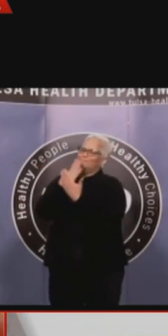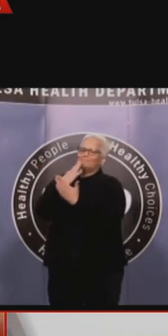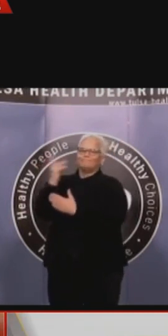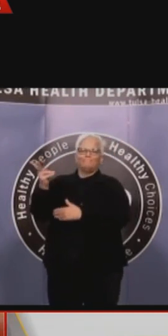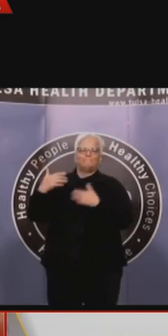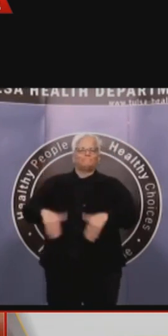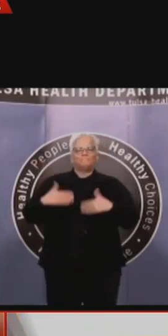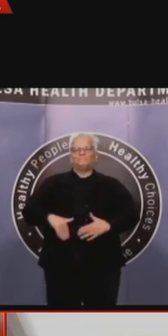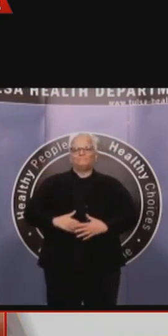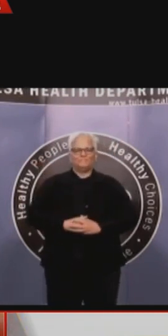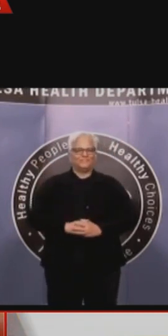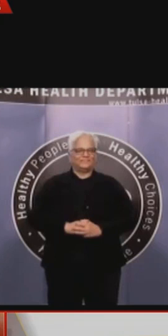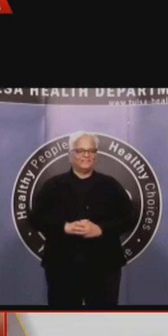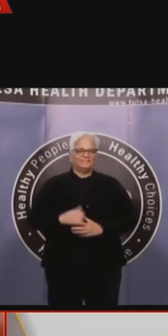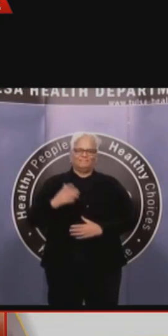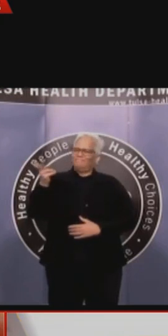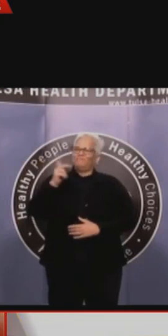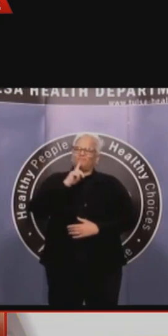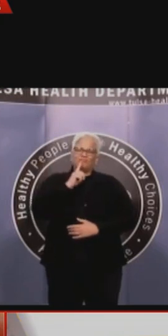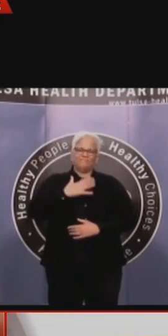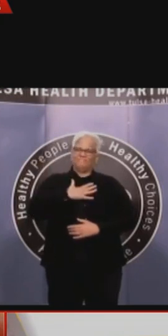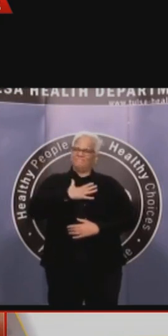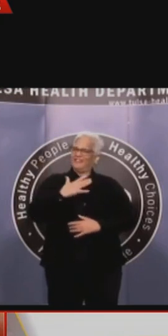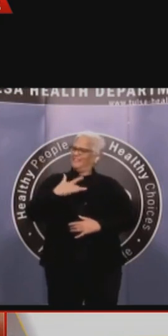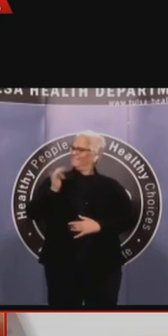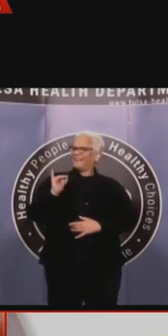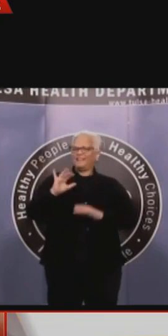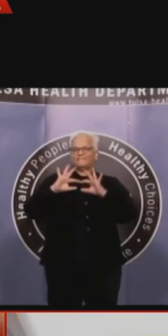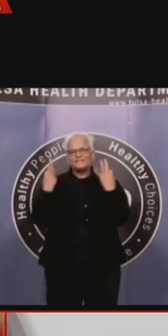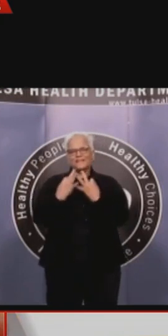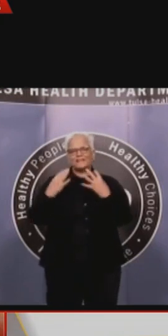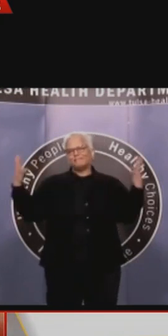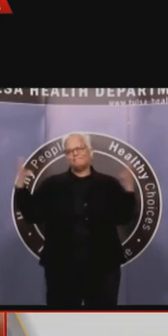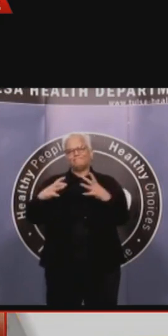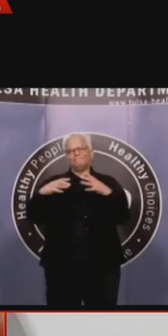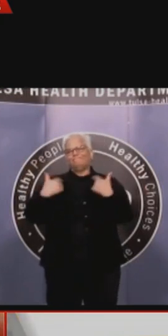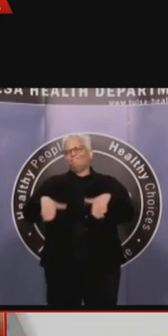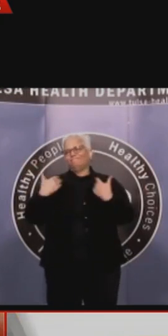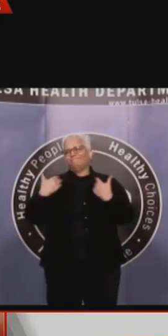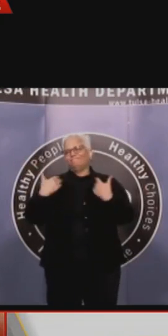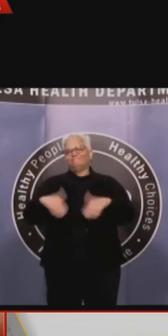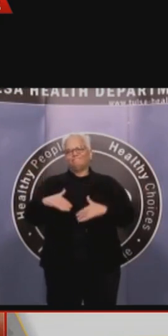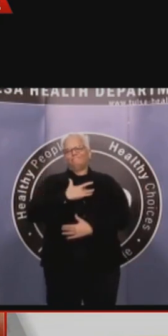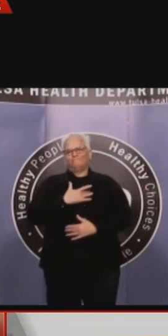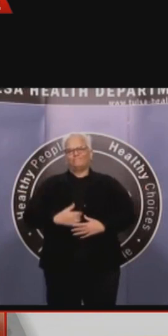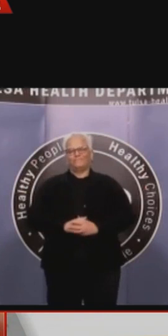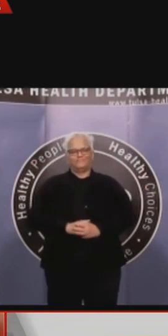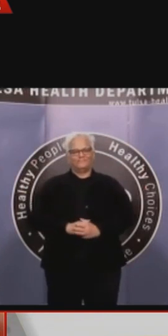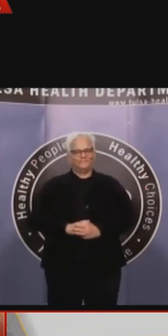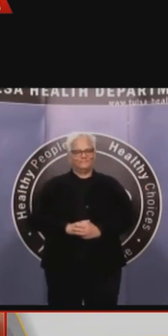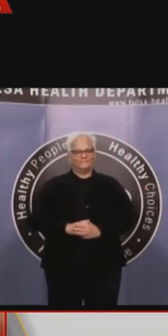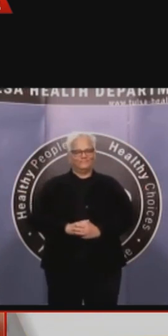The Board of County Commissioners is going to meet on Monday. We need to do an extension. It's on our agenda to keep restrictions in